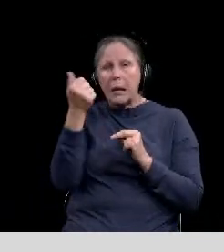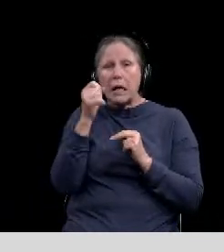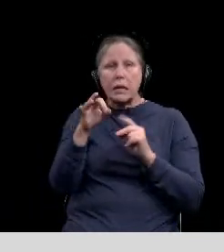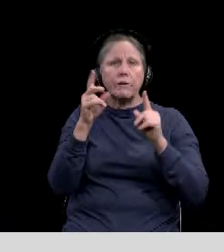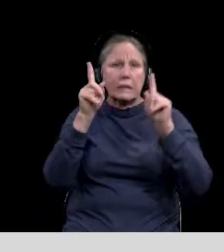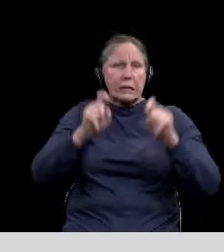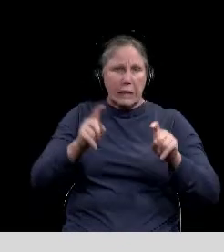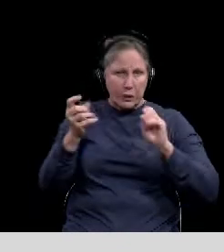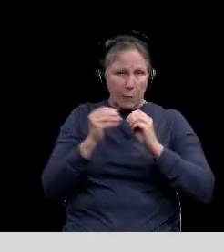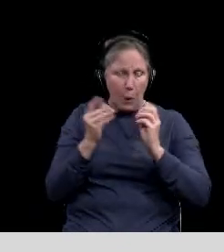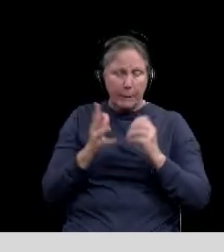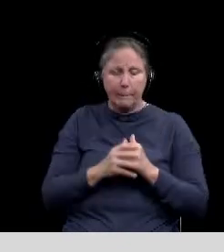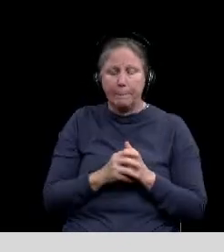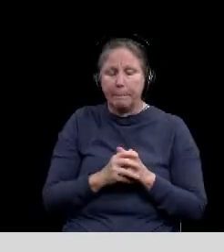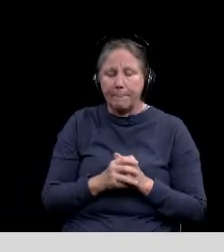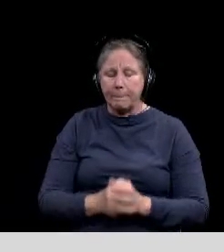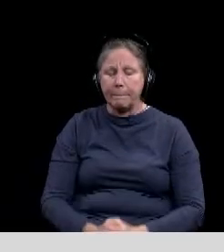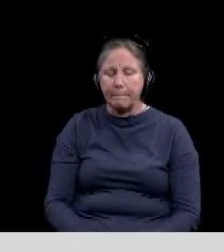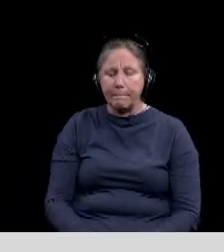testing.